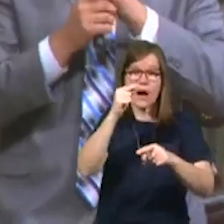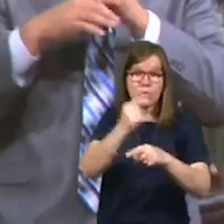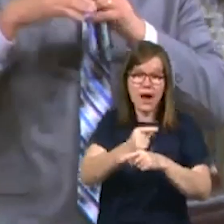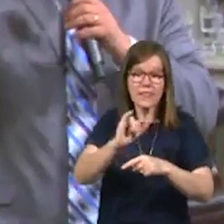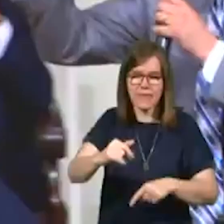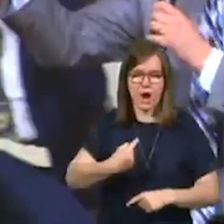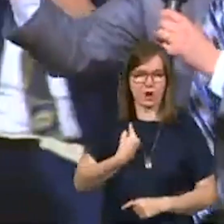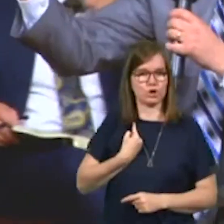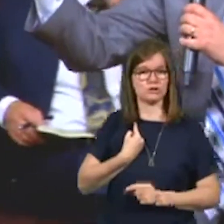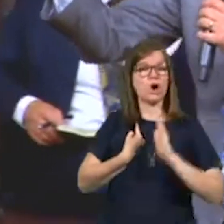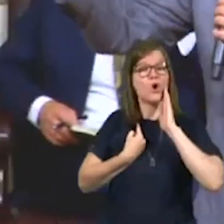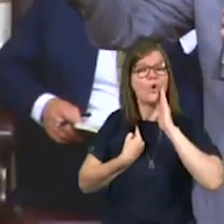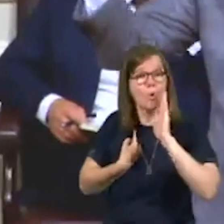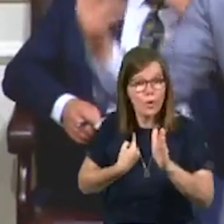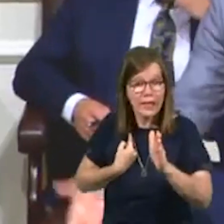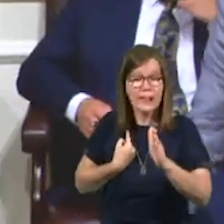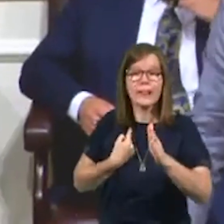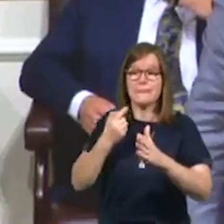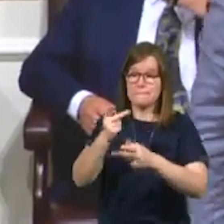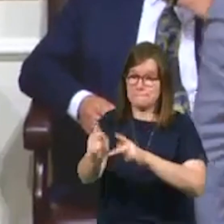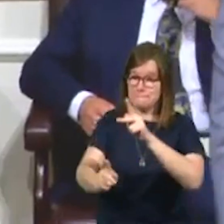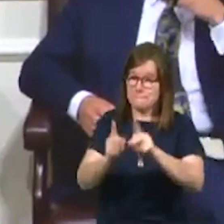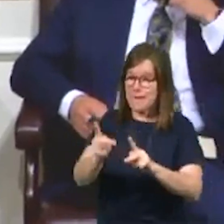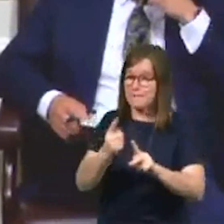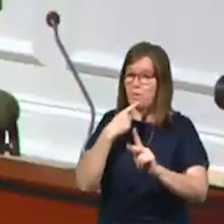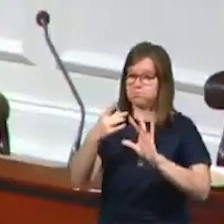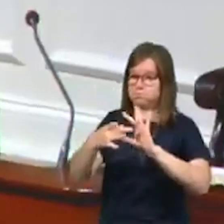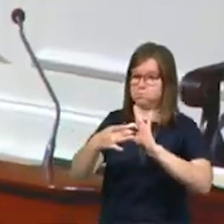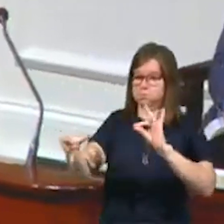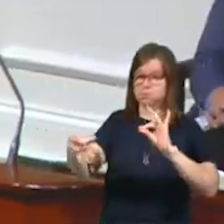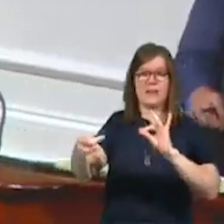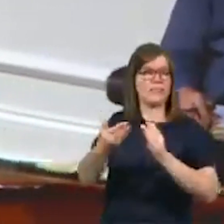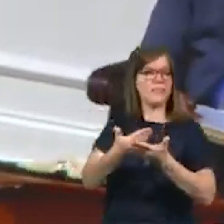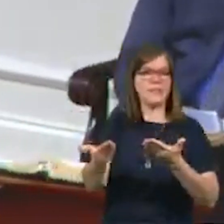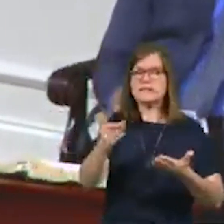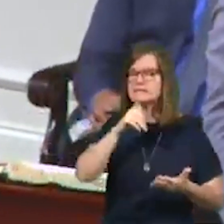There are going to be people that say things that should never be said,